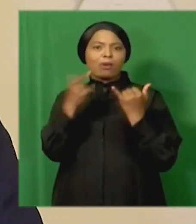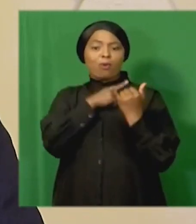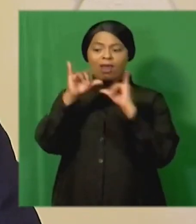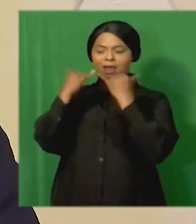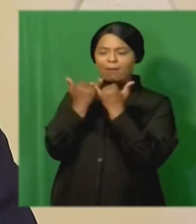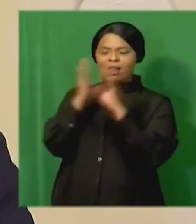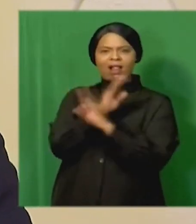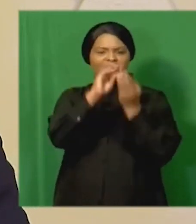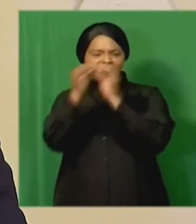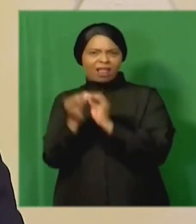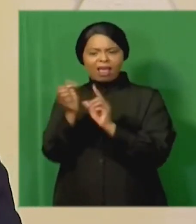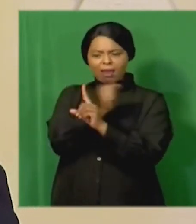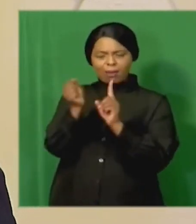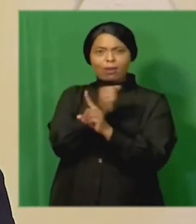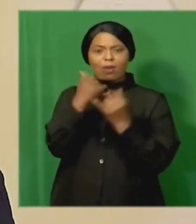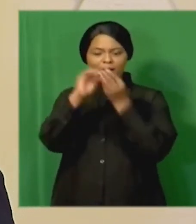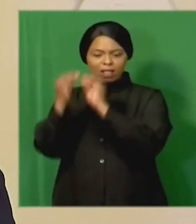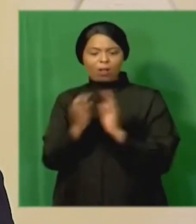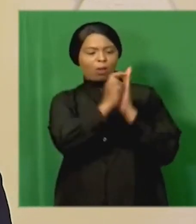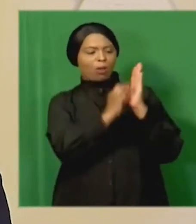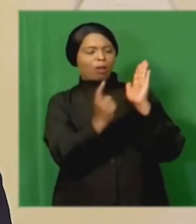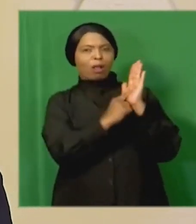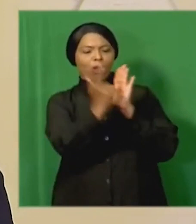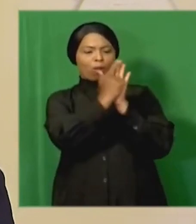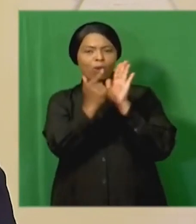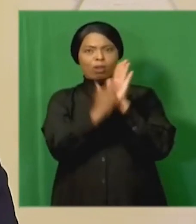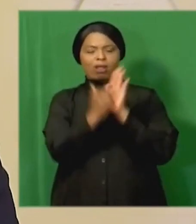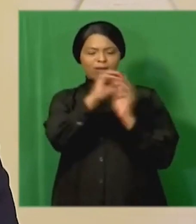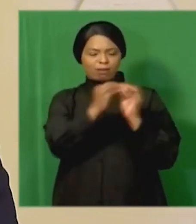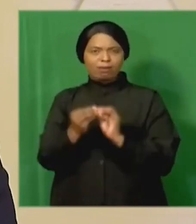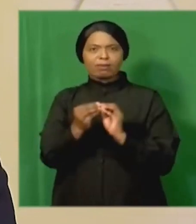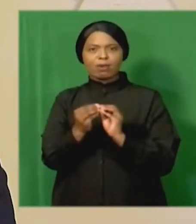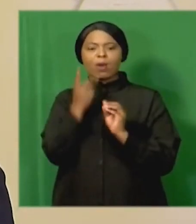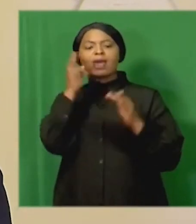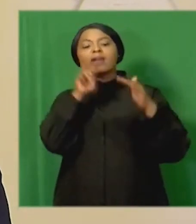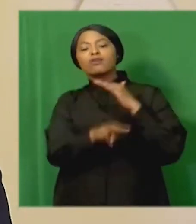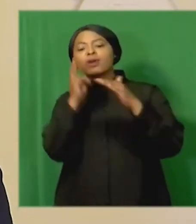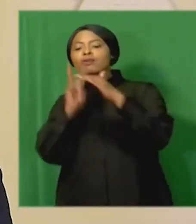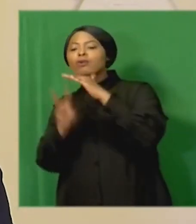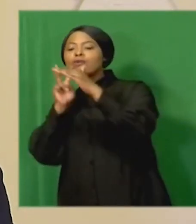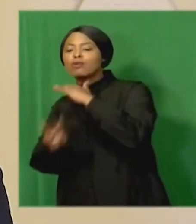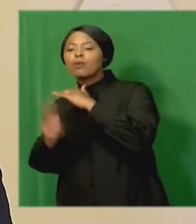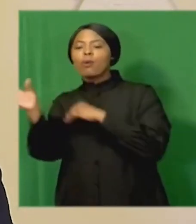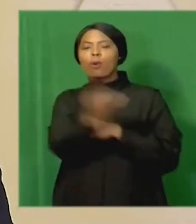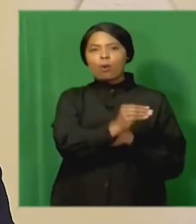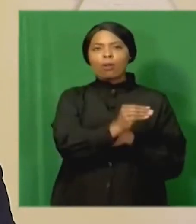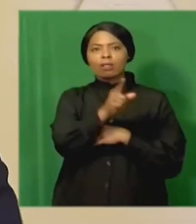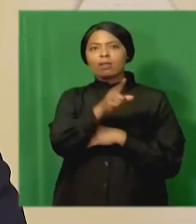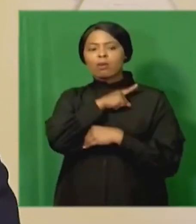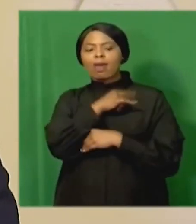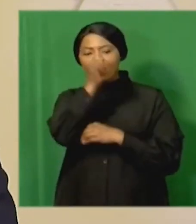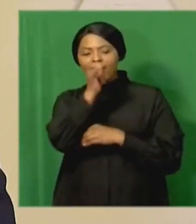to laws currently under review to among others criminalize donations to political